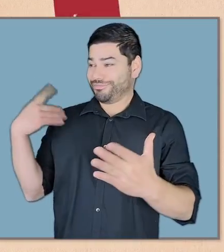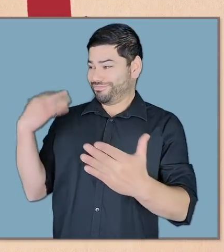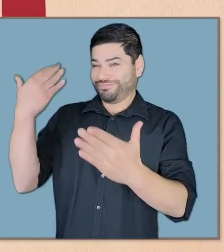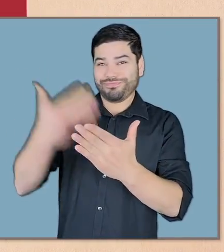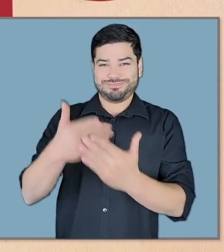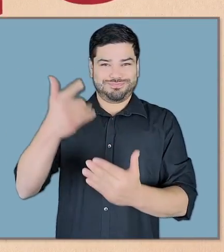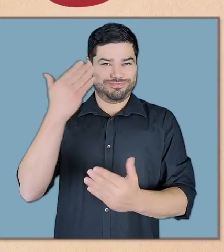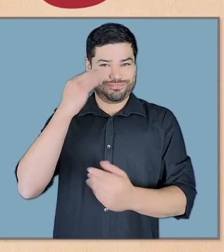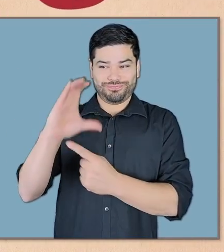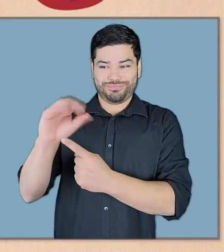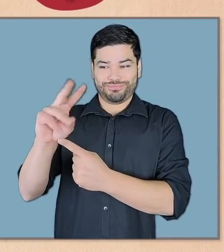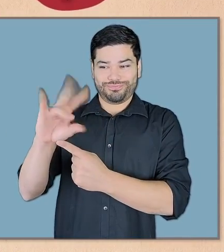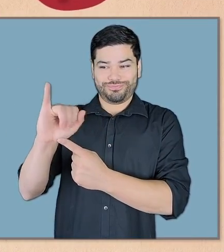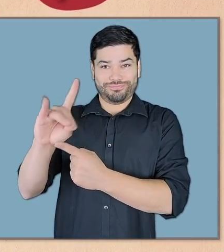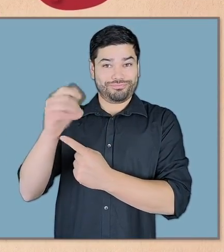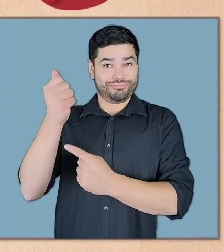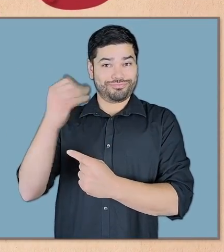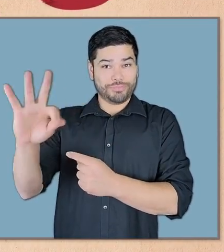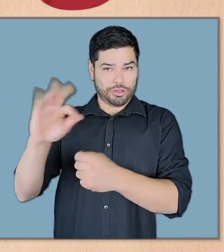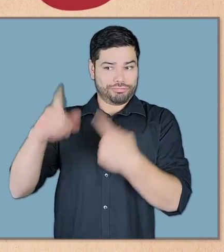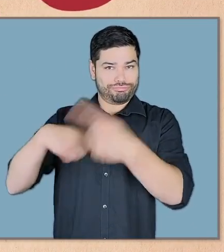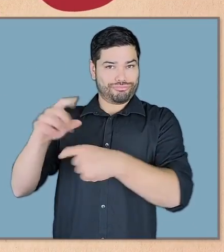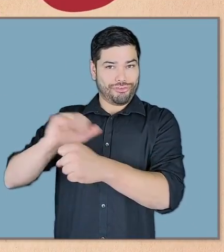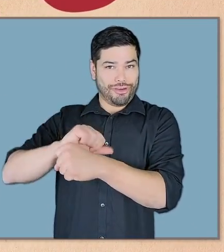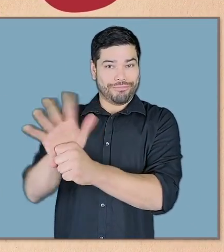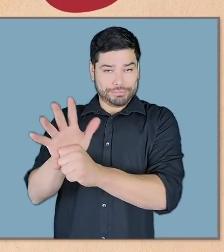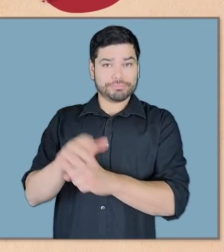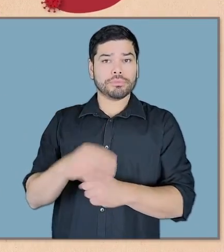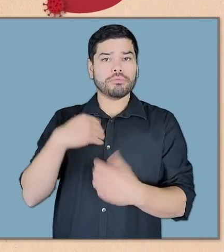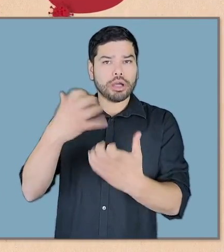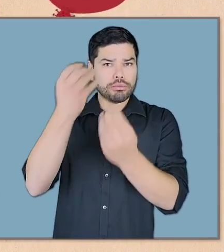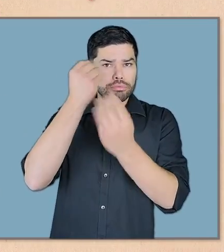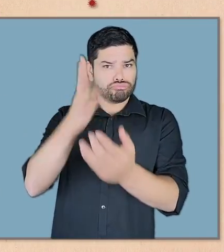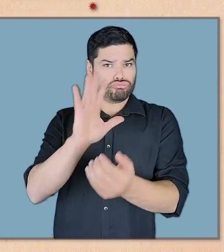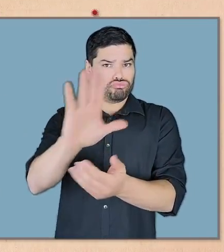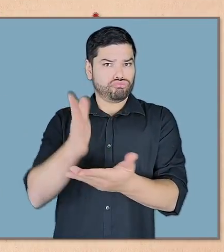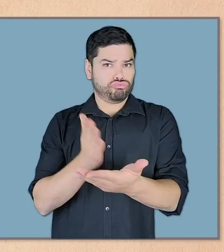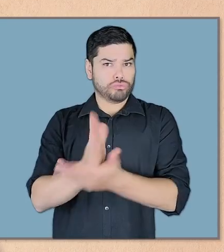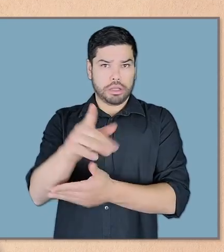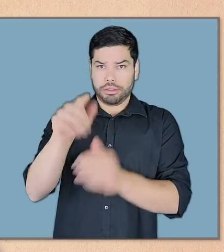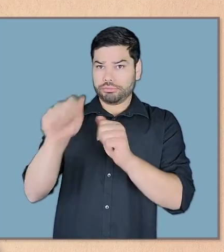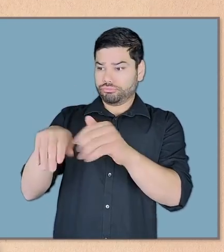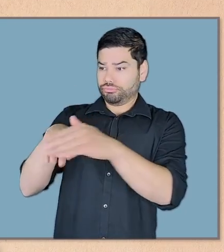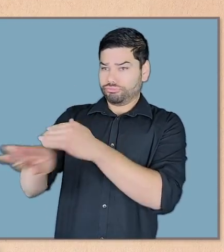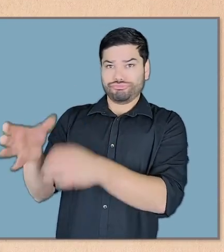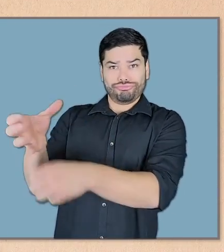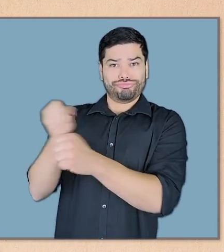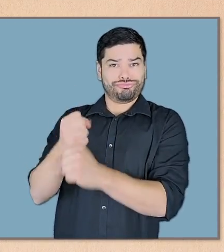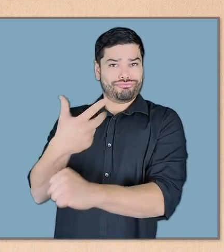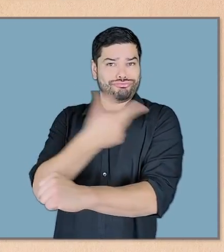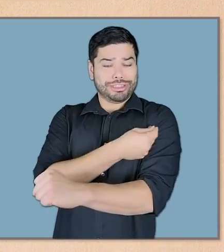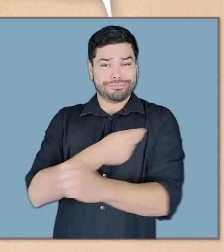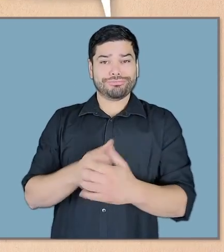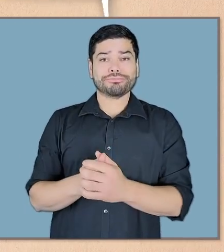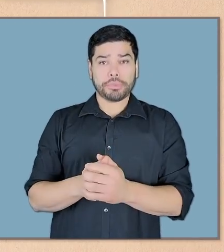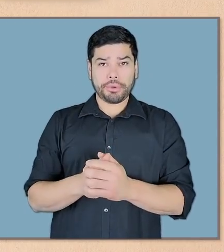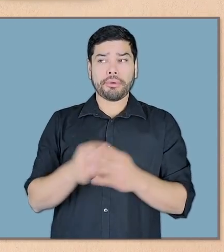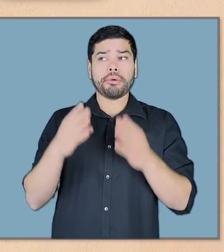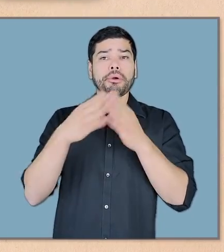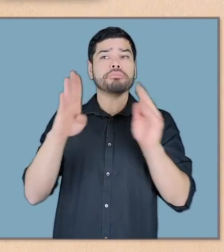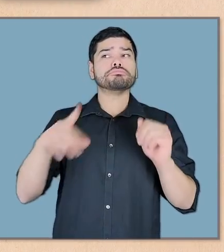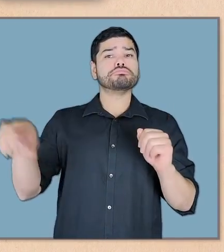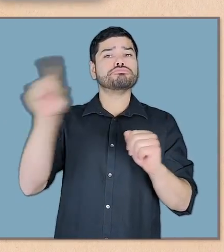By now, you know about COVID-19. We want to make sure that you also know that it's your right to have access to the vaccine.